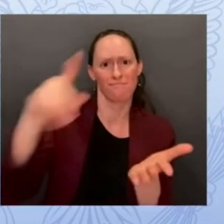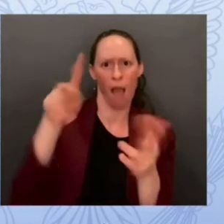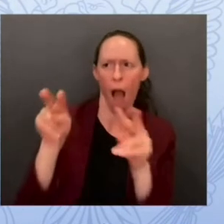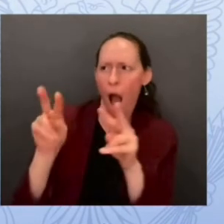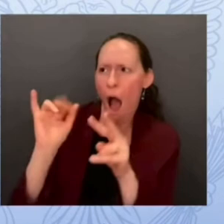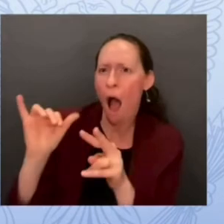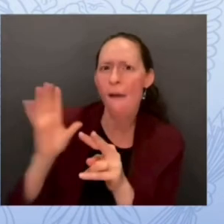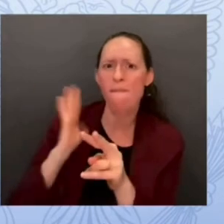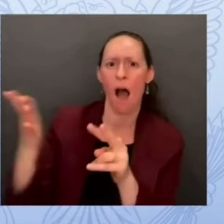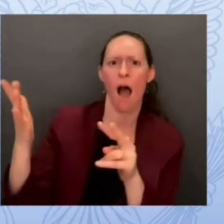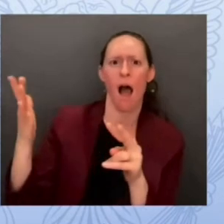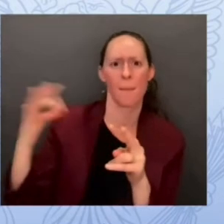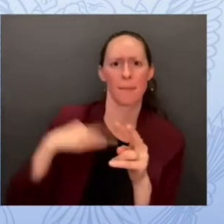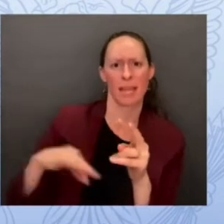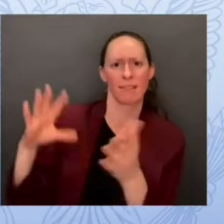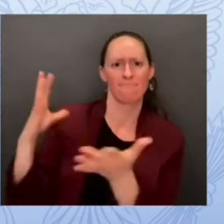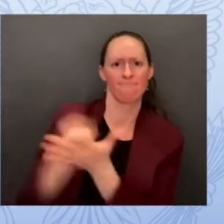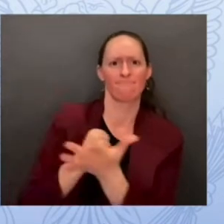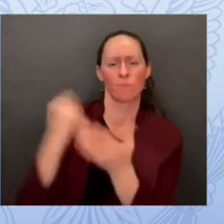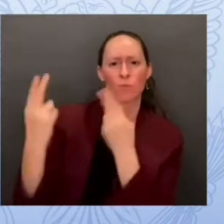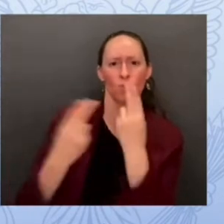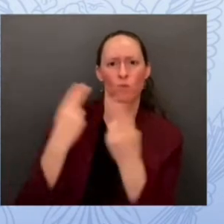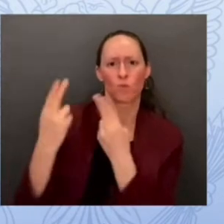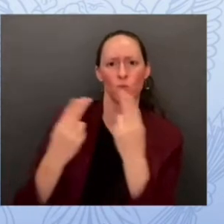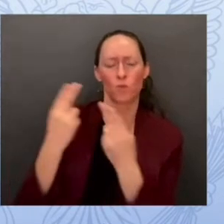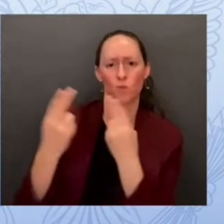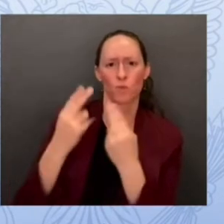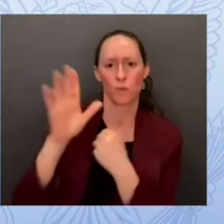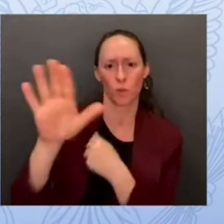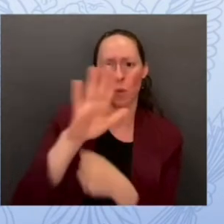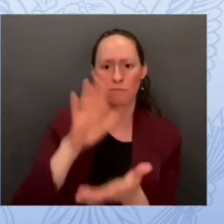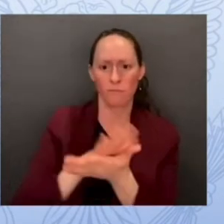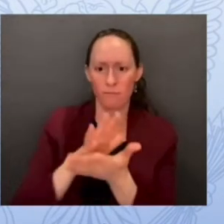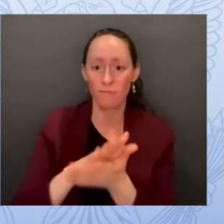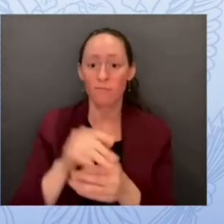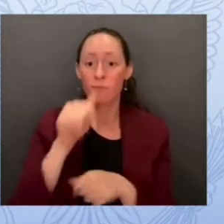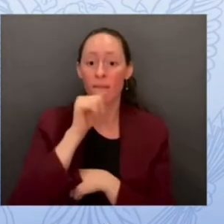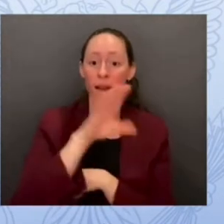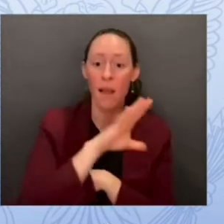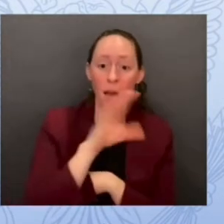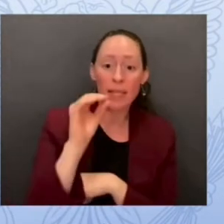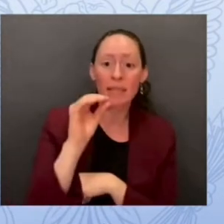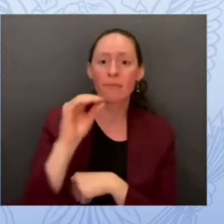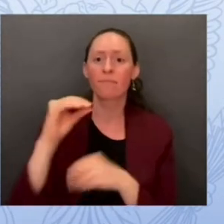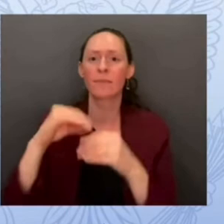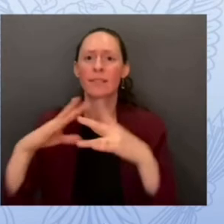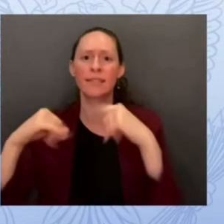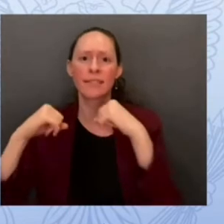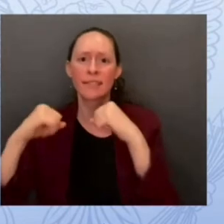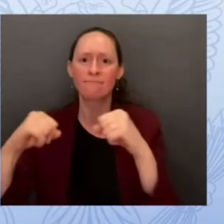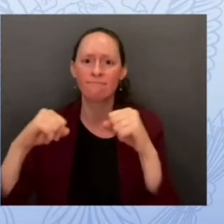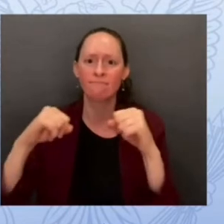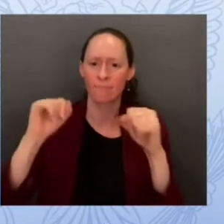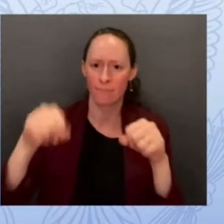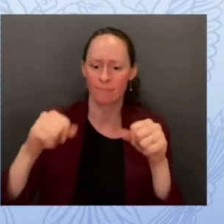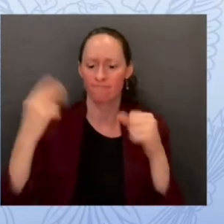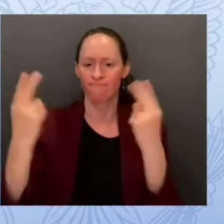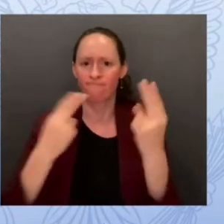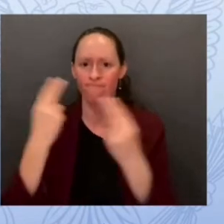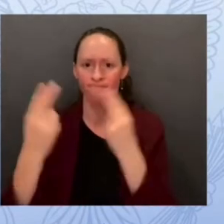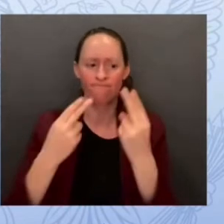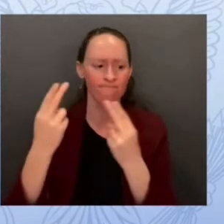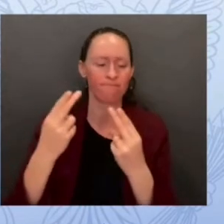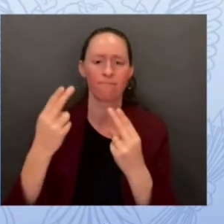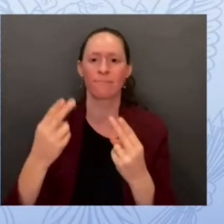sector to strengthen schools defenses and resilience in the face of cyber attacks last school year schools